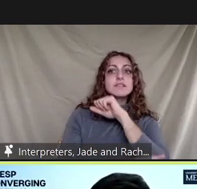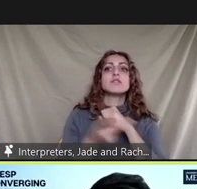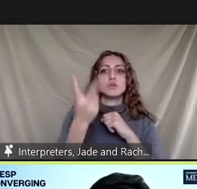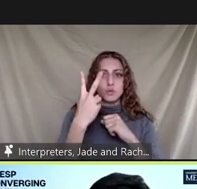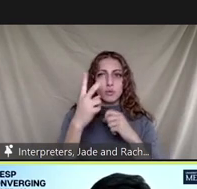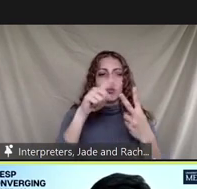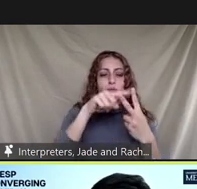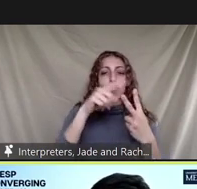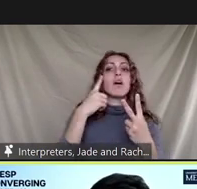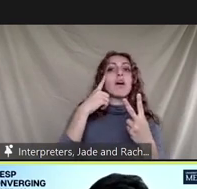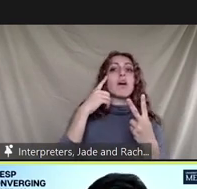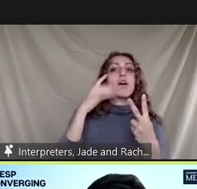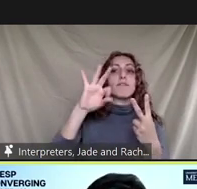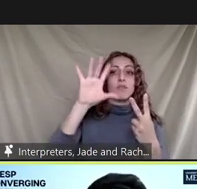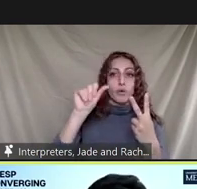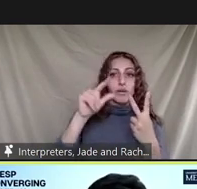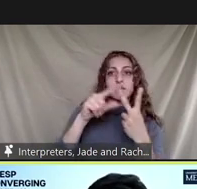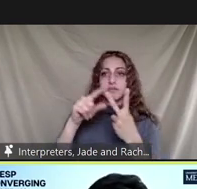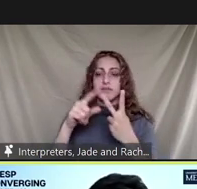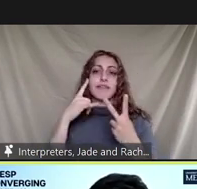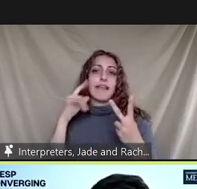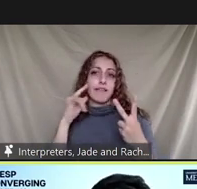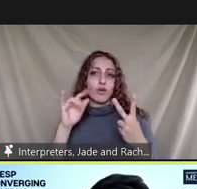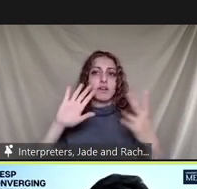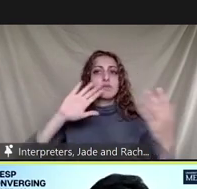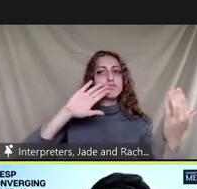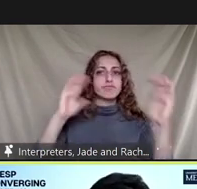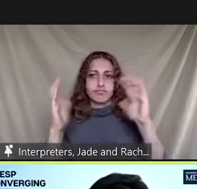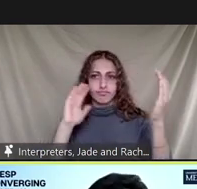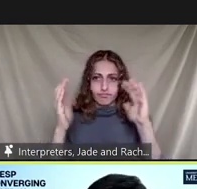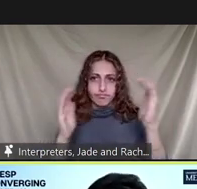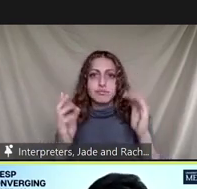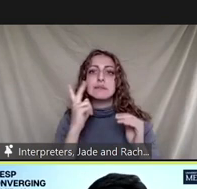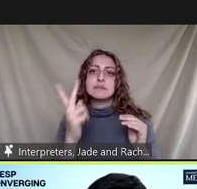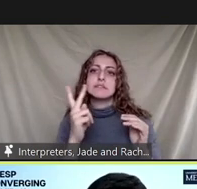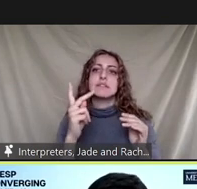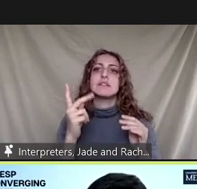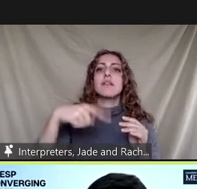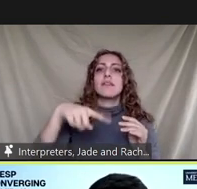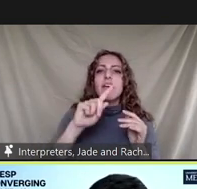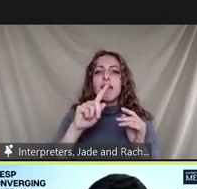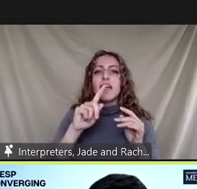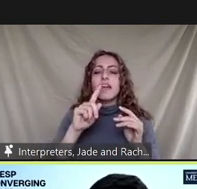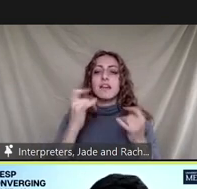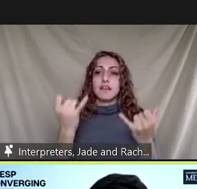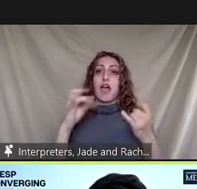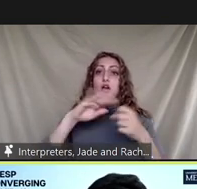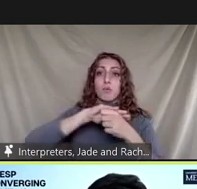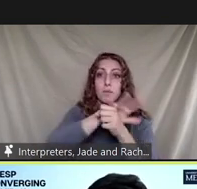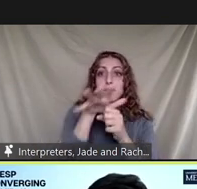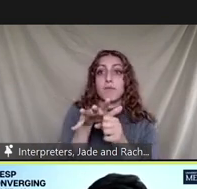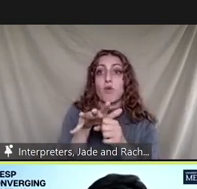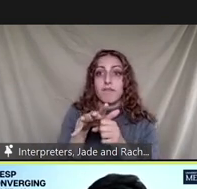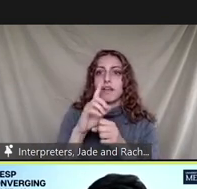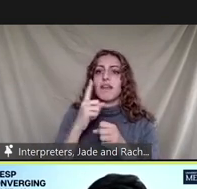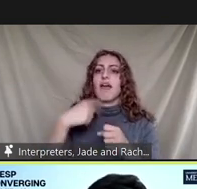california and compare them to see how they have responded differently during the pandemic this is